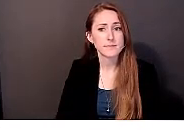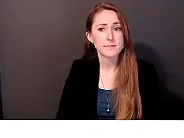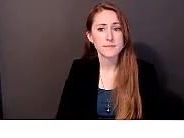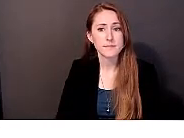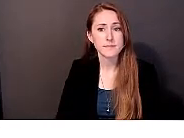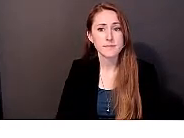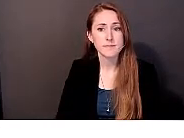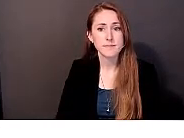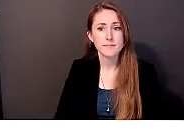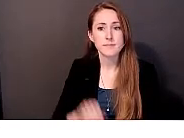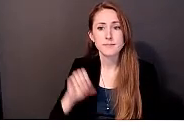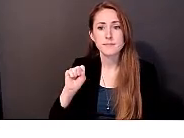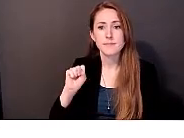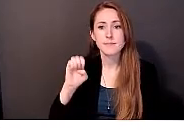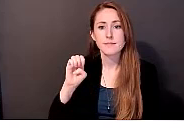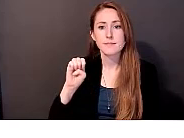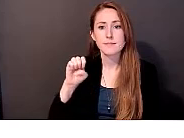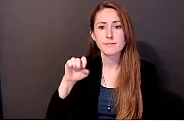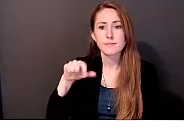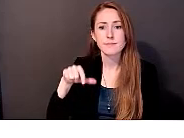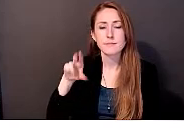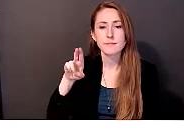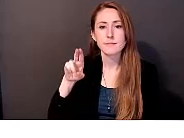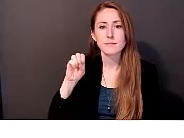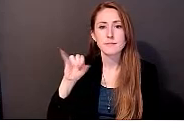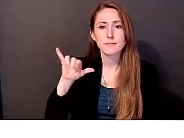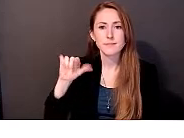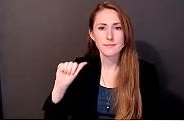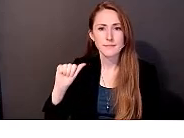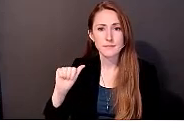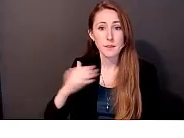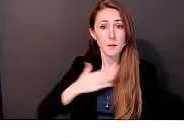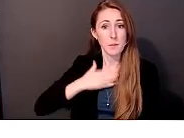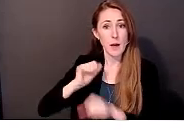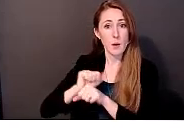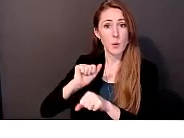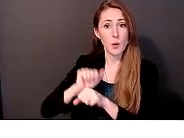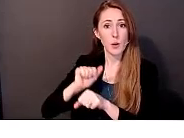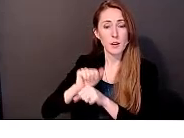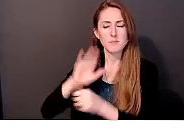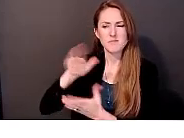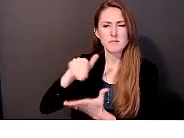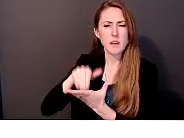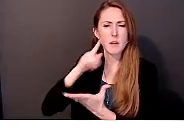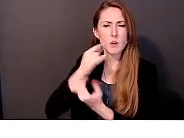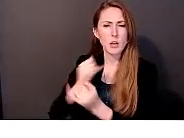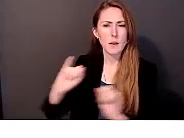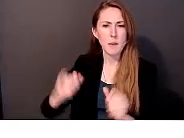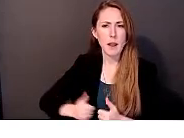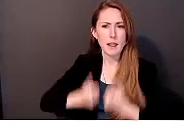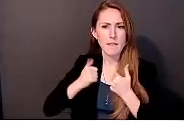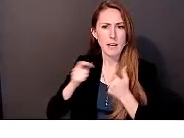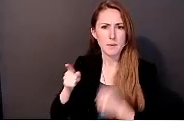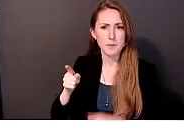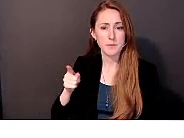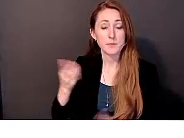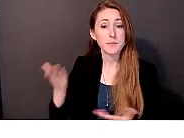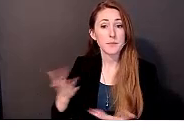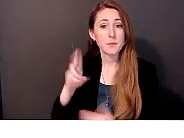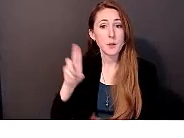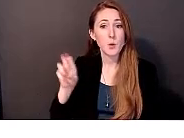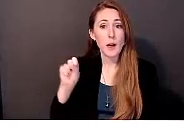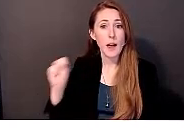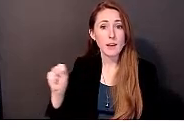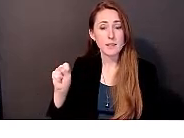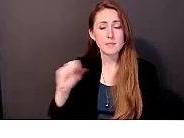So, what, where I work is for a center for independent living, which in the United States, that's, uh,